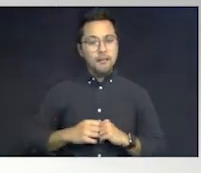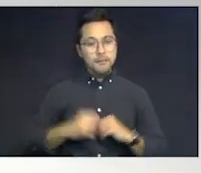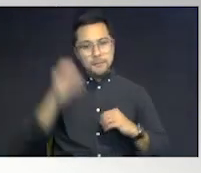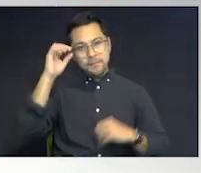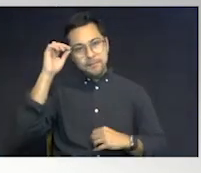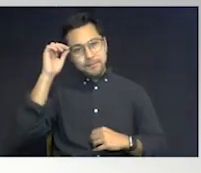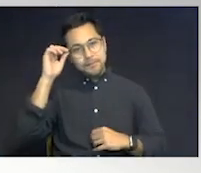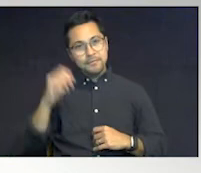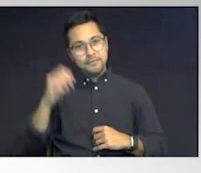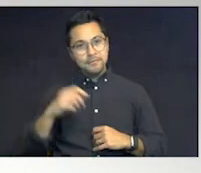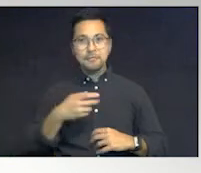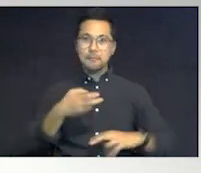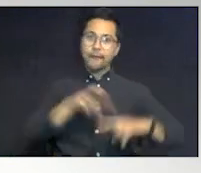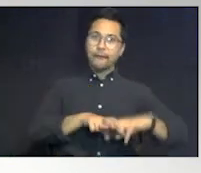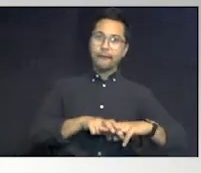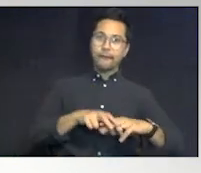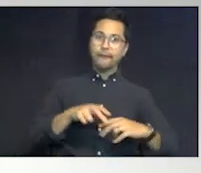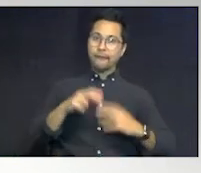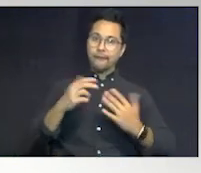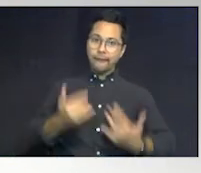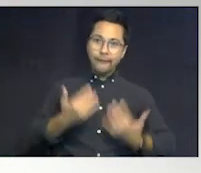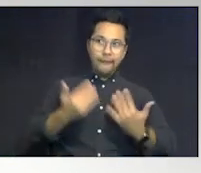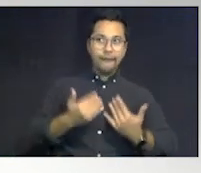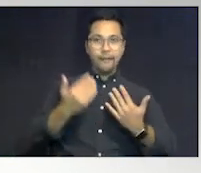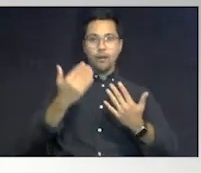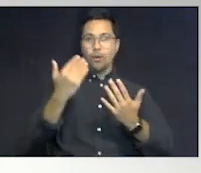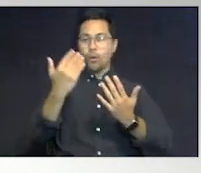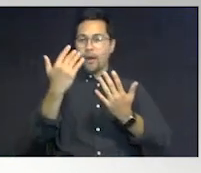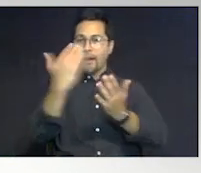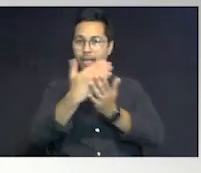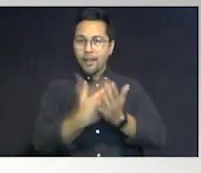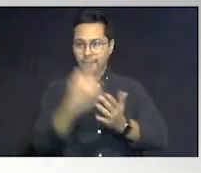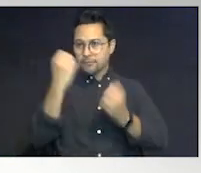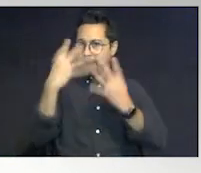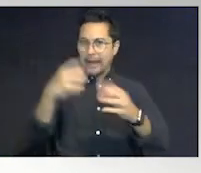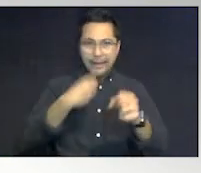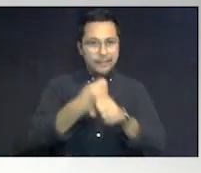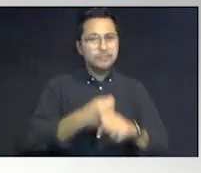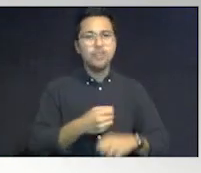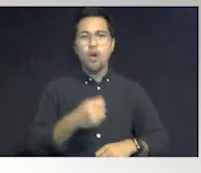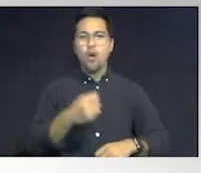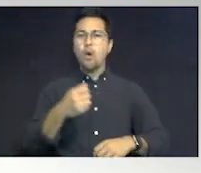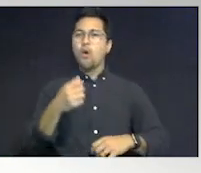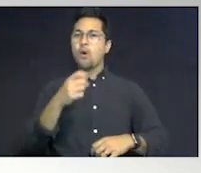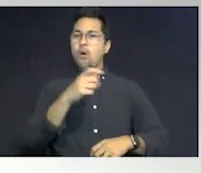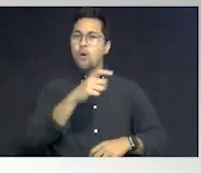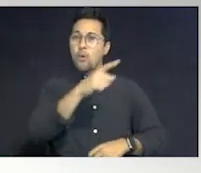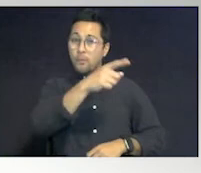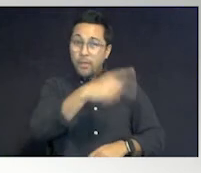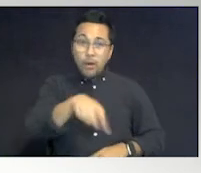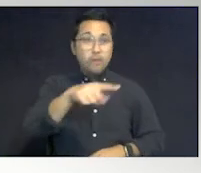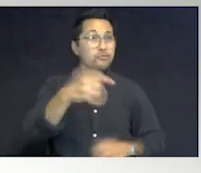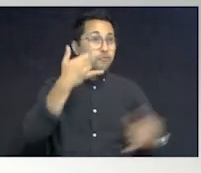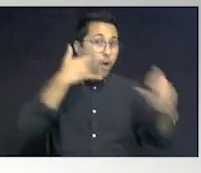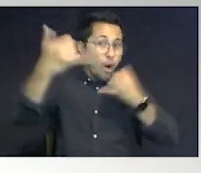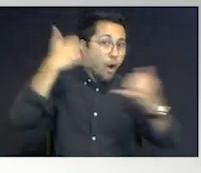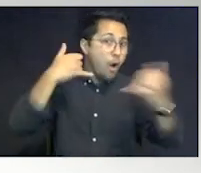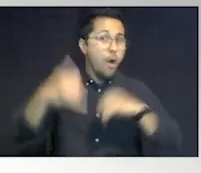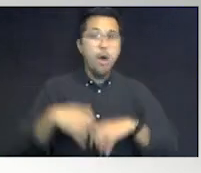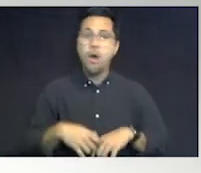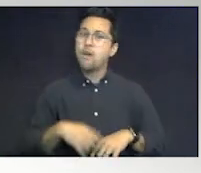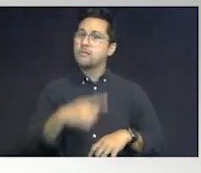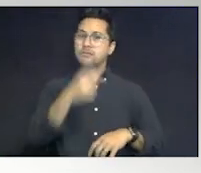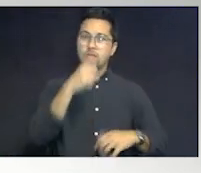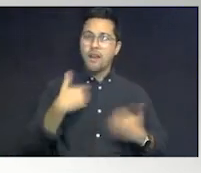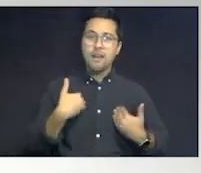list for the last 20 years. Having help. It's coming from parents. They're coming from schools that, again, don't have the